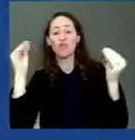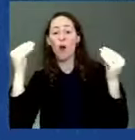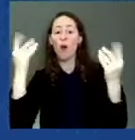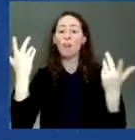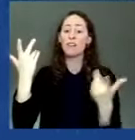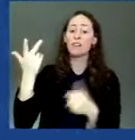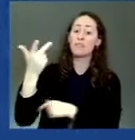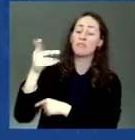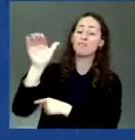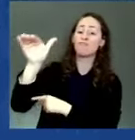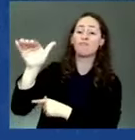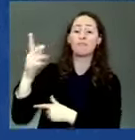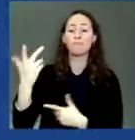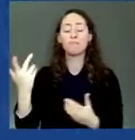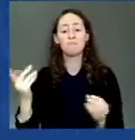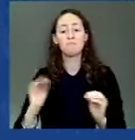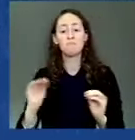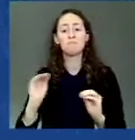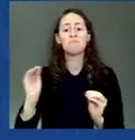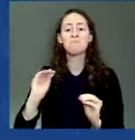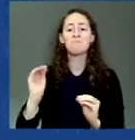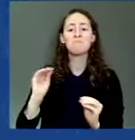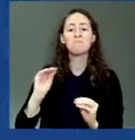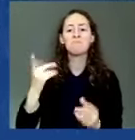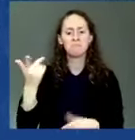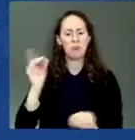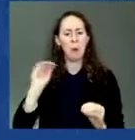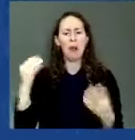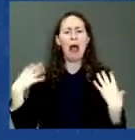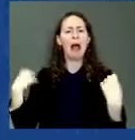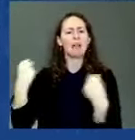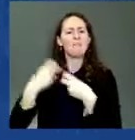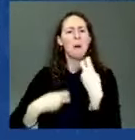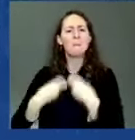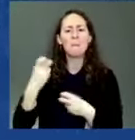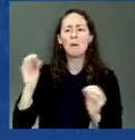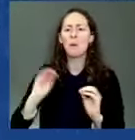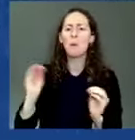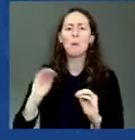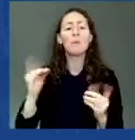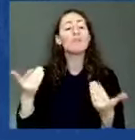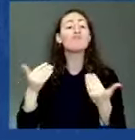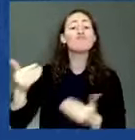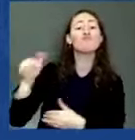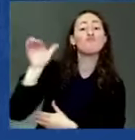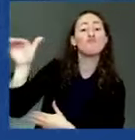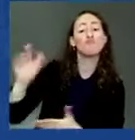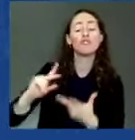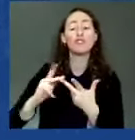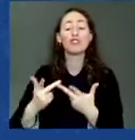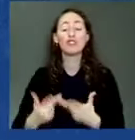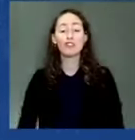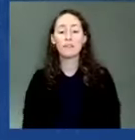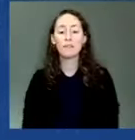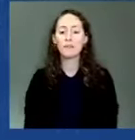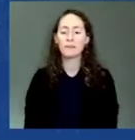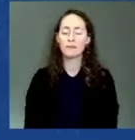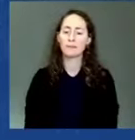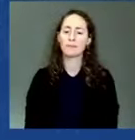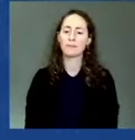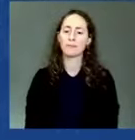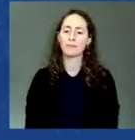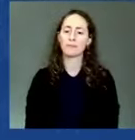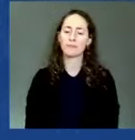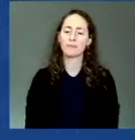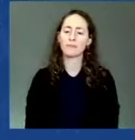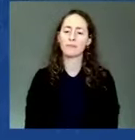underneath that age limit? It happens around the country as we speak. Well, I think what's going to happen is you're going to see that in the near term, they're probably going